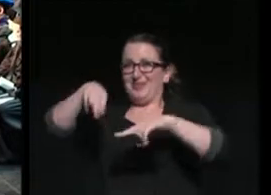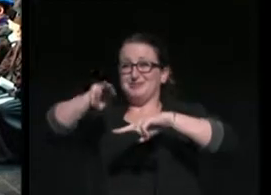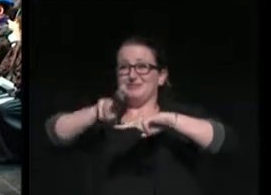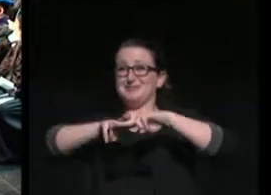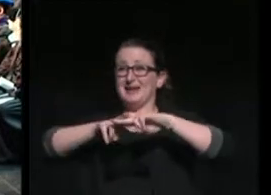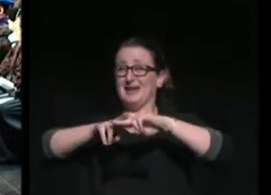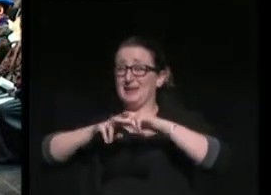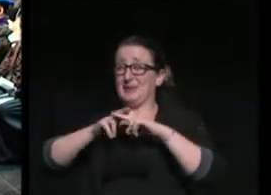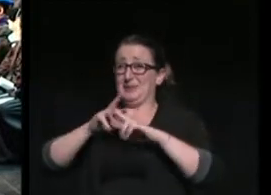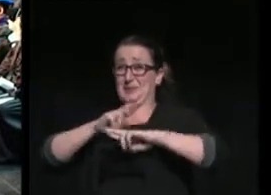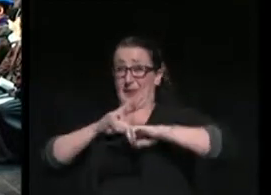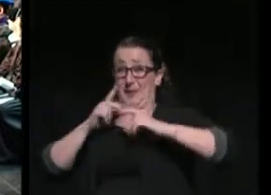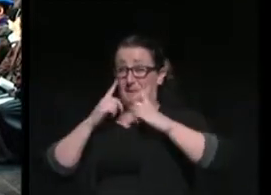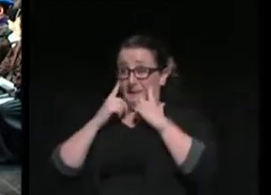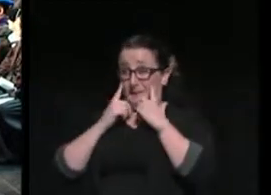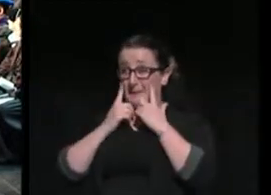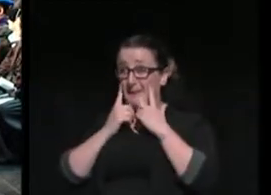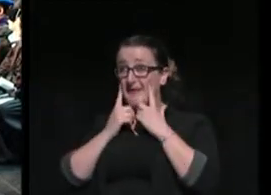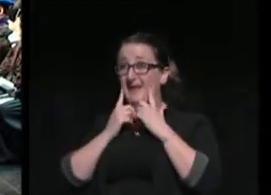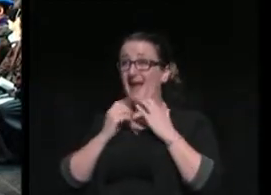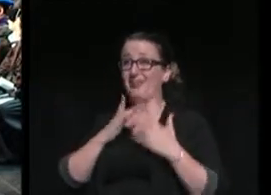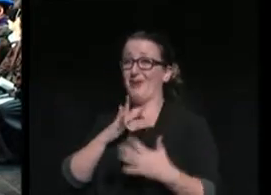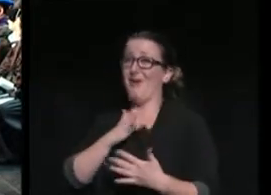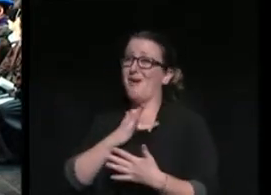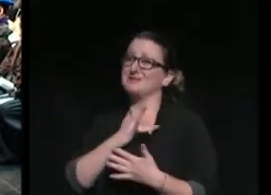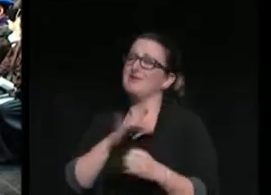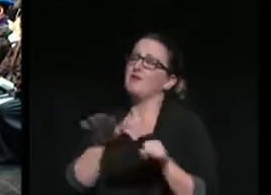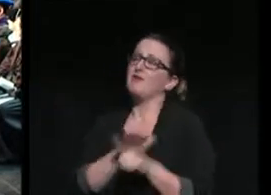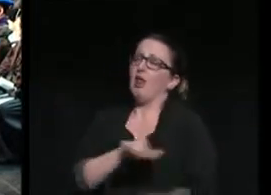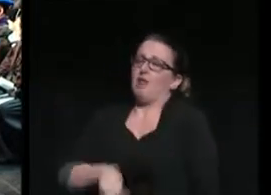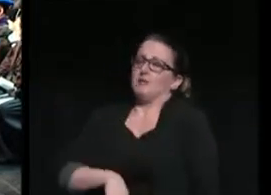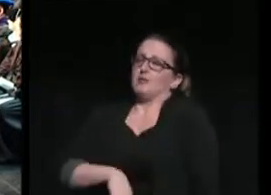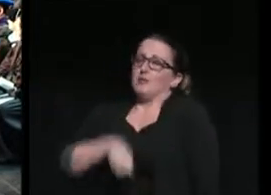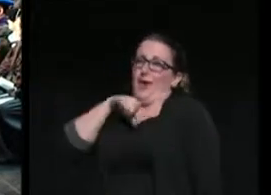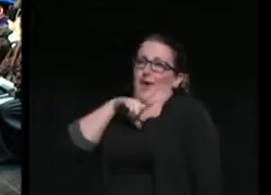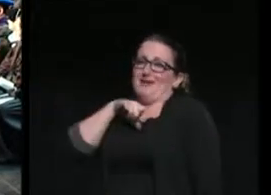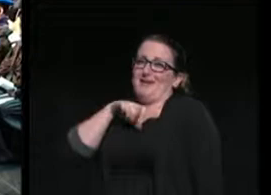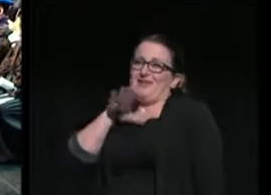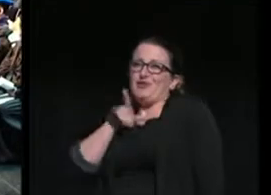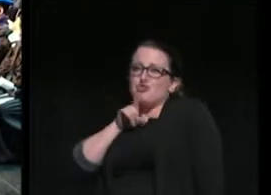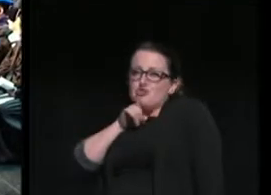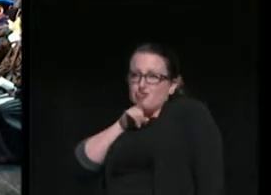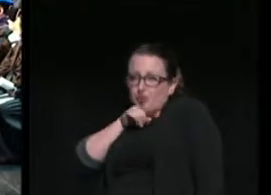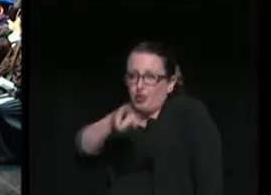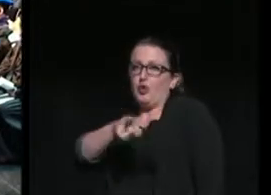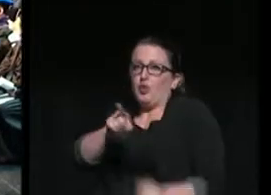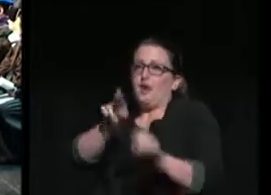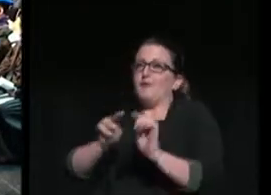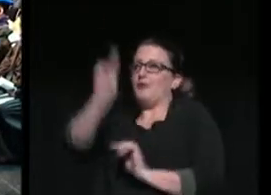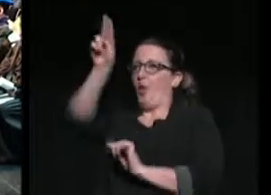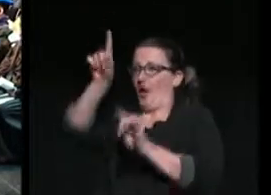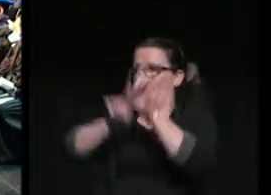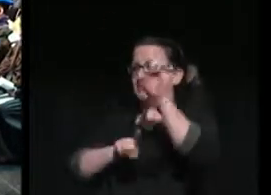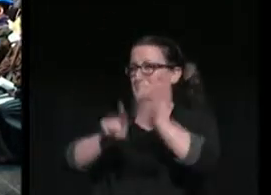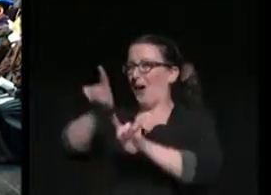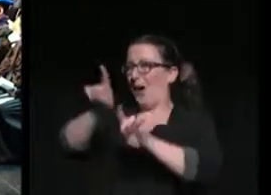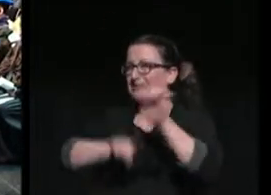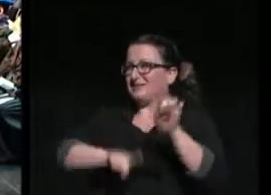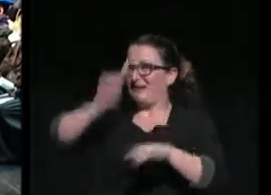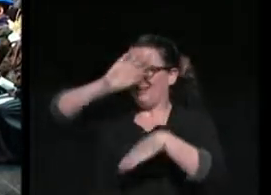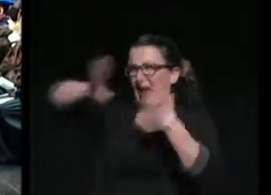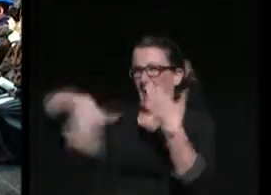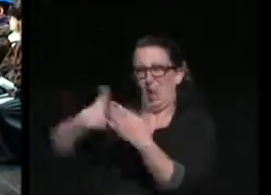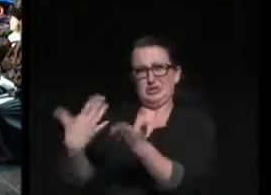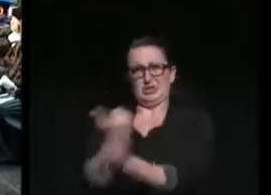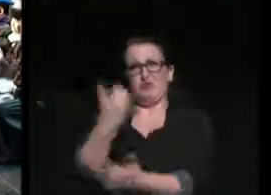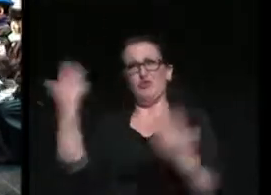tears and hearts filled with pride. They are your true North Stars, and I think they all deserve a big round